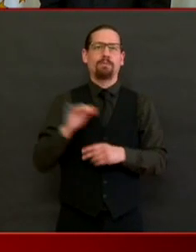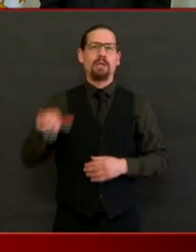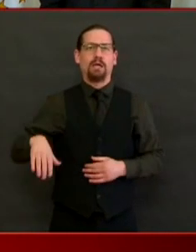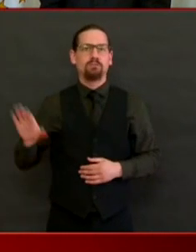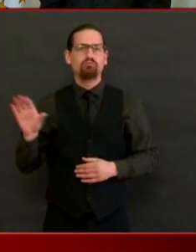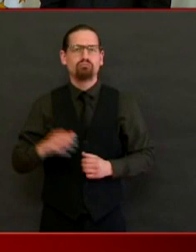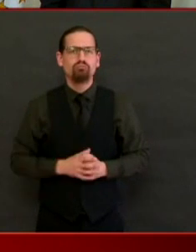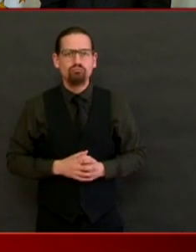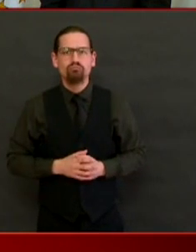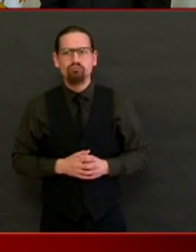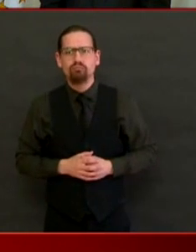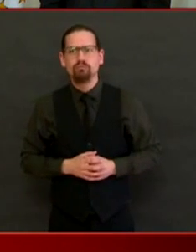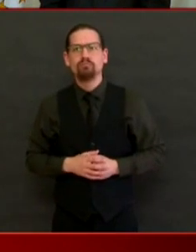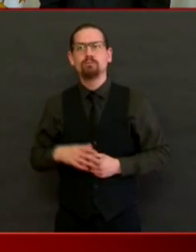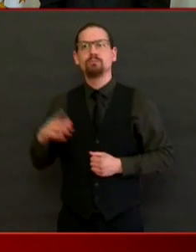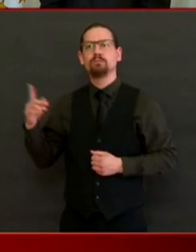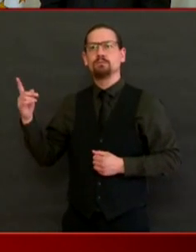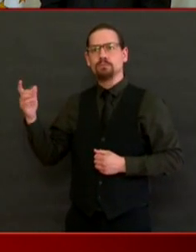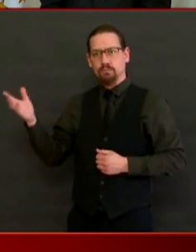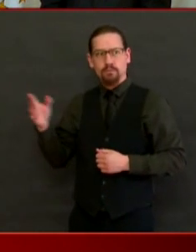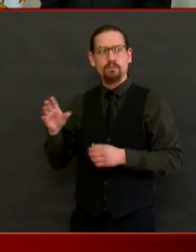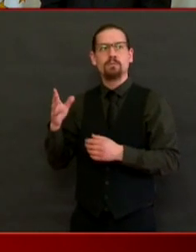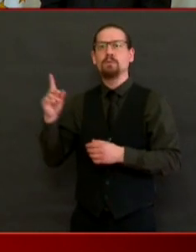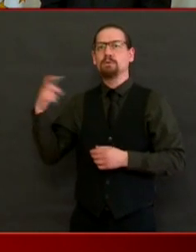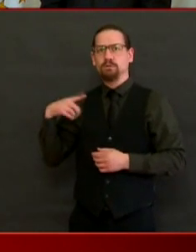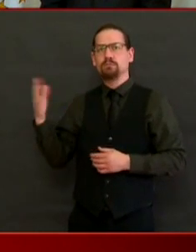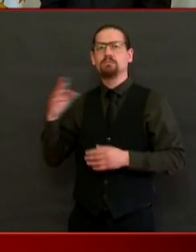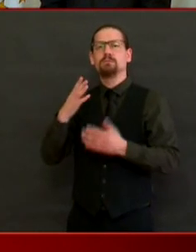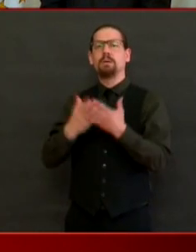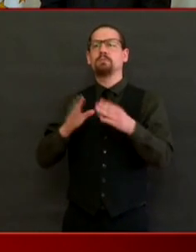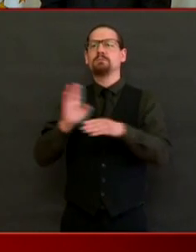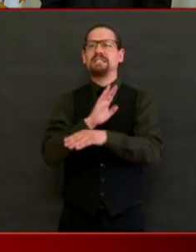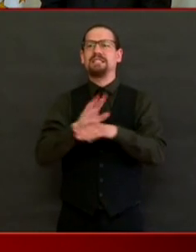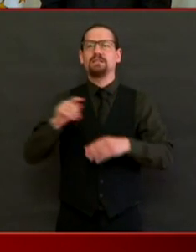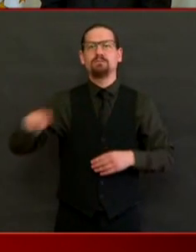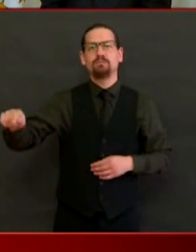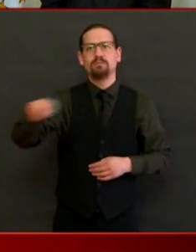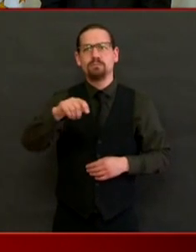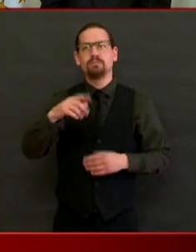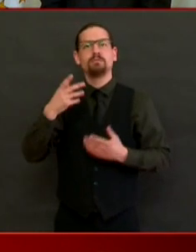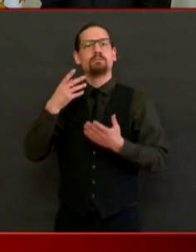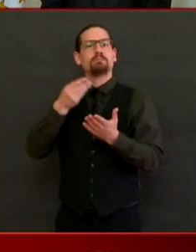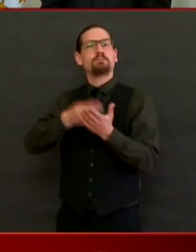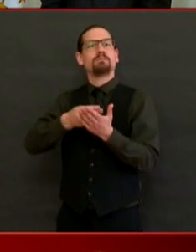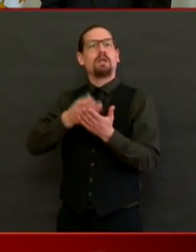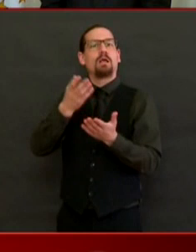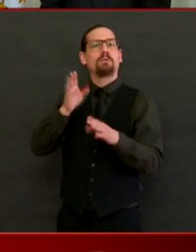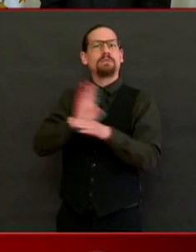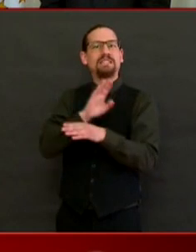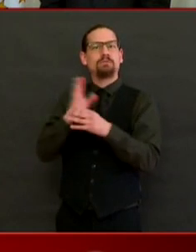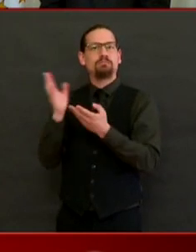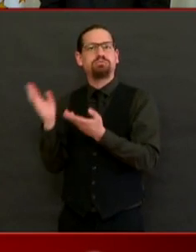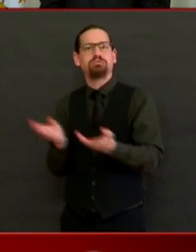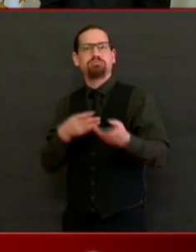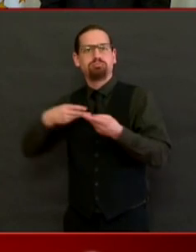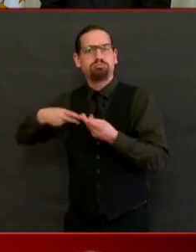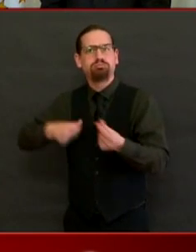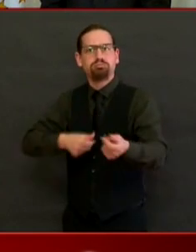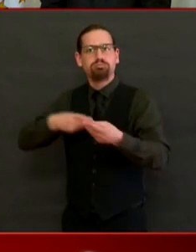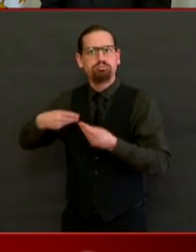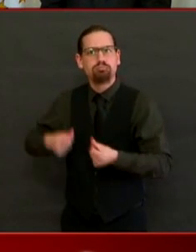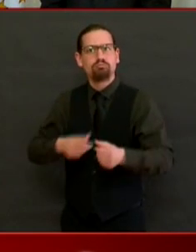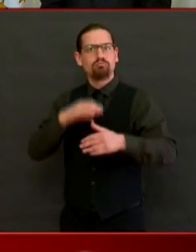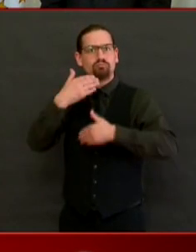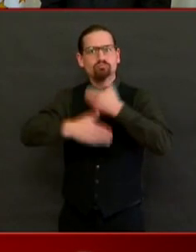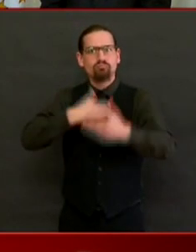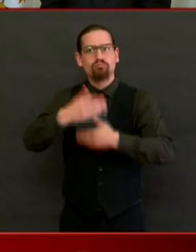constant cash flow. Can a system be set up in Rhode Island in the grocery and the retail stores where at the end of a customer's transaction